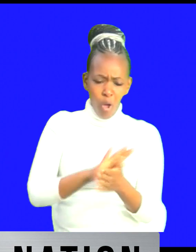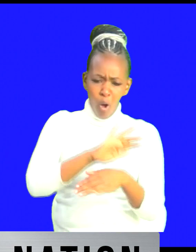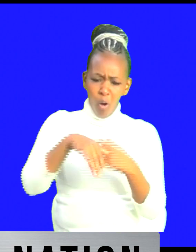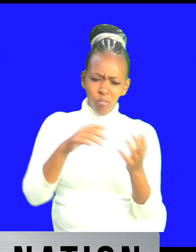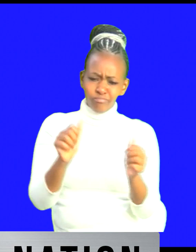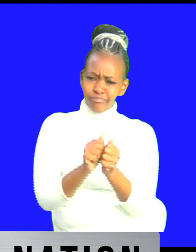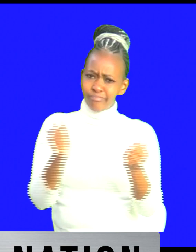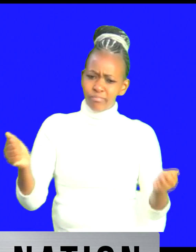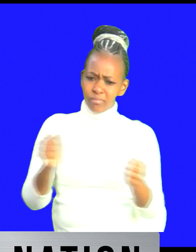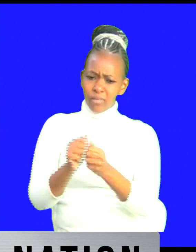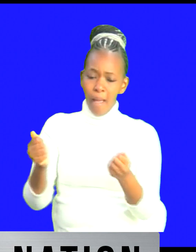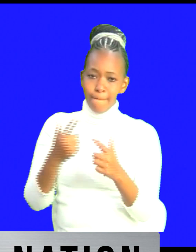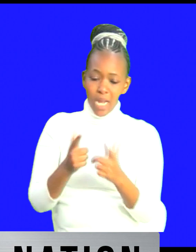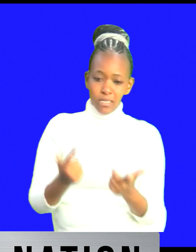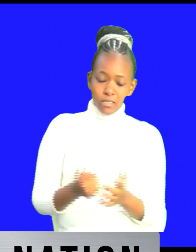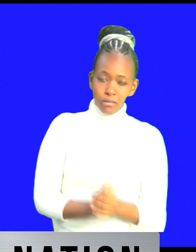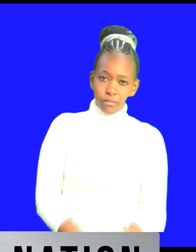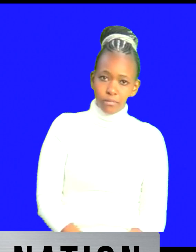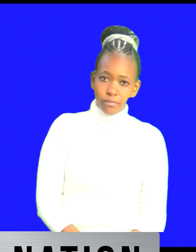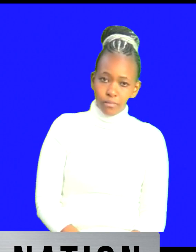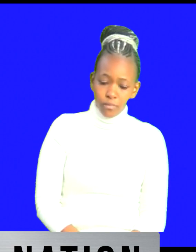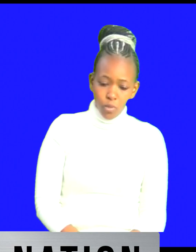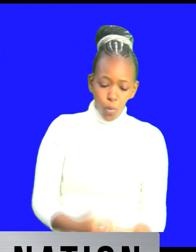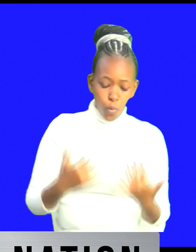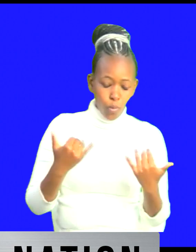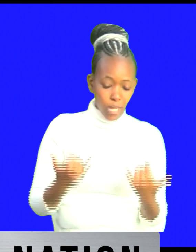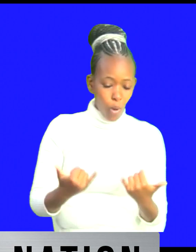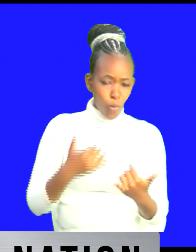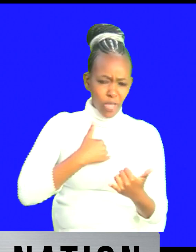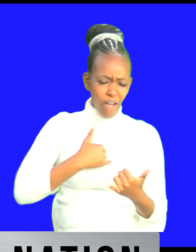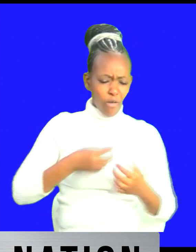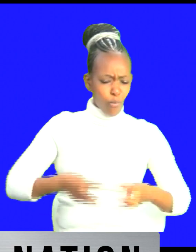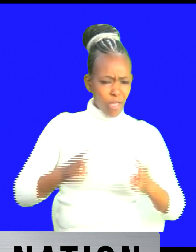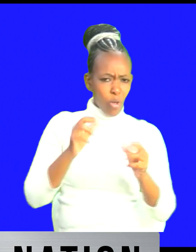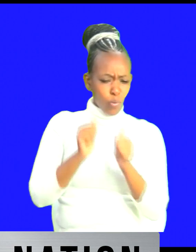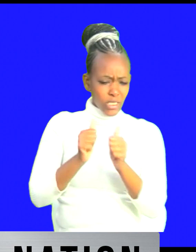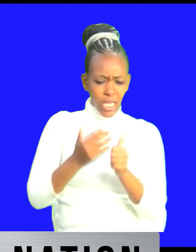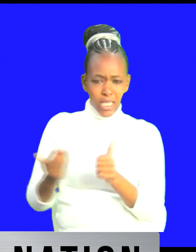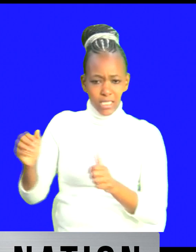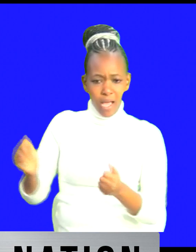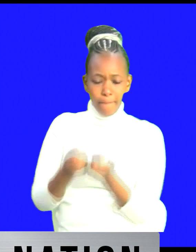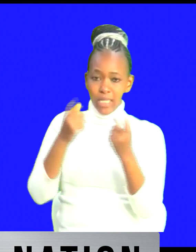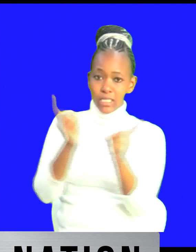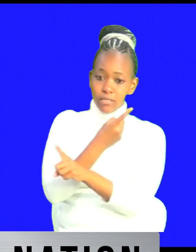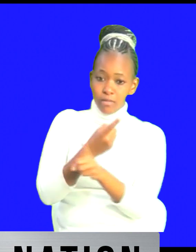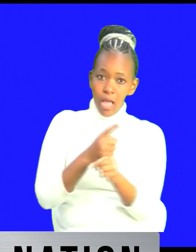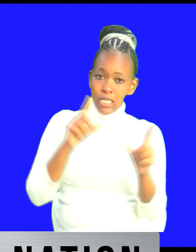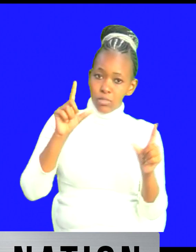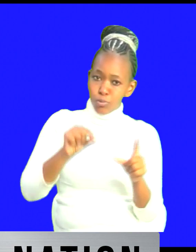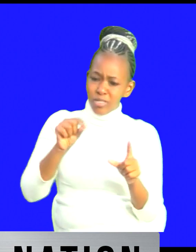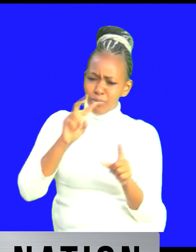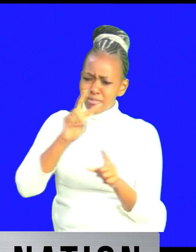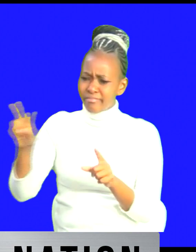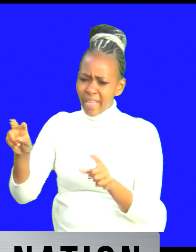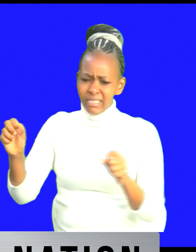of newspapers but however uh there is a way that things are happening differently we are seeing these things on twitter even accidents we